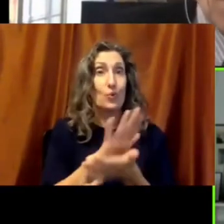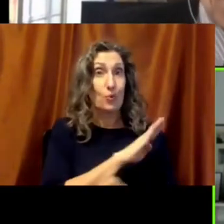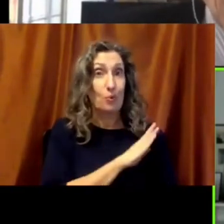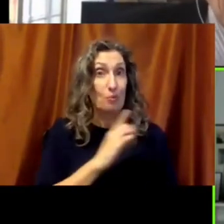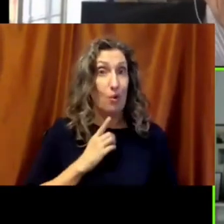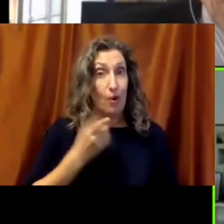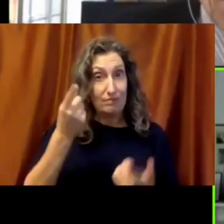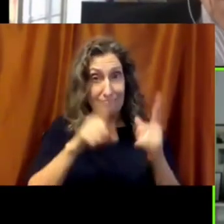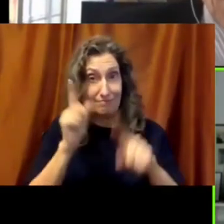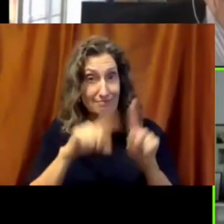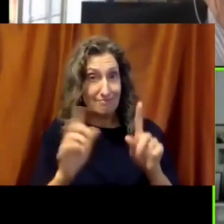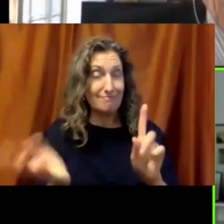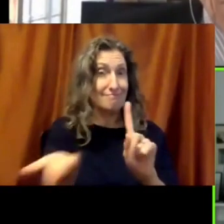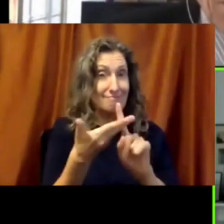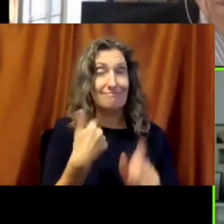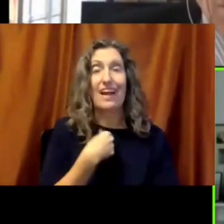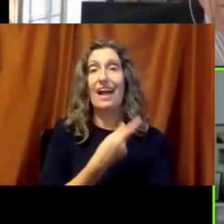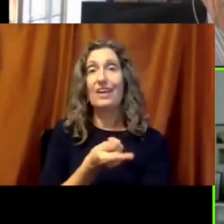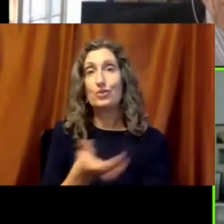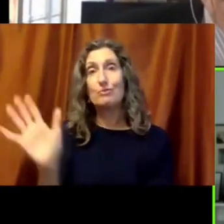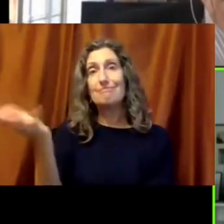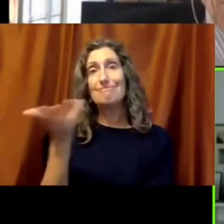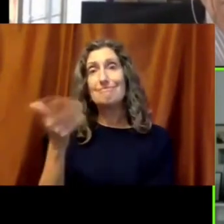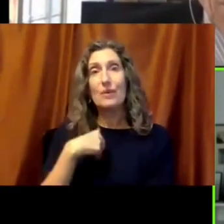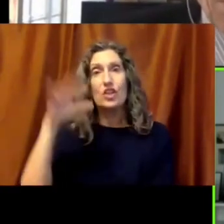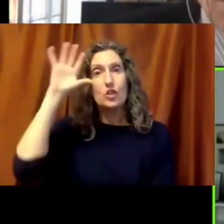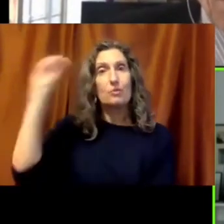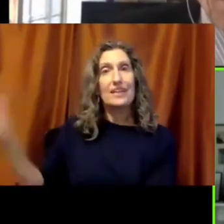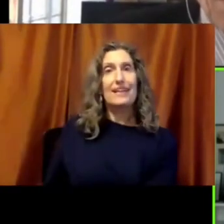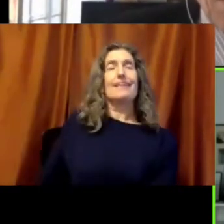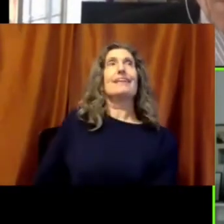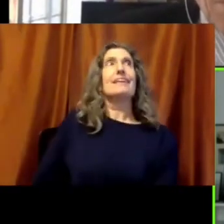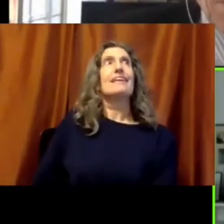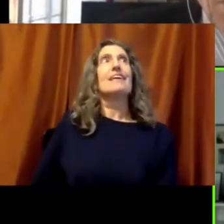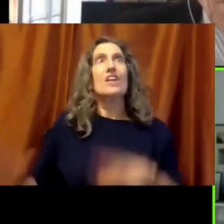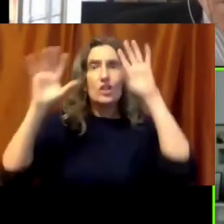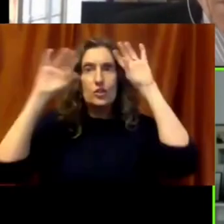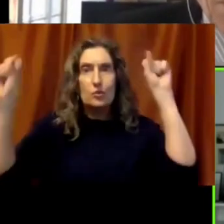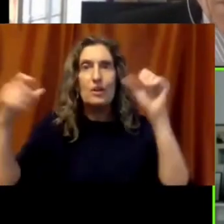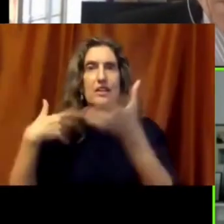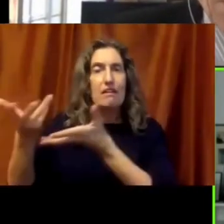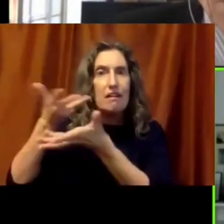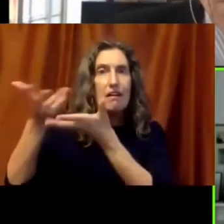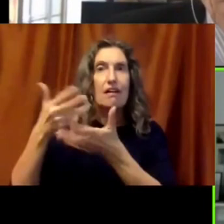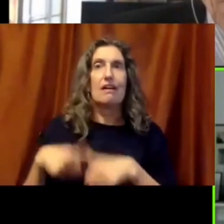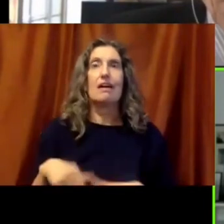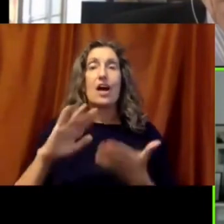the superintendent. They had to work with the community,